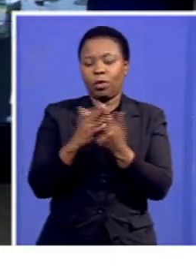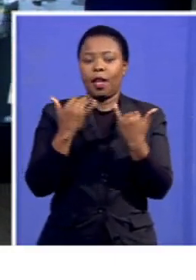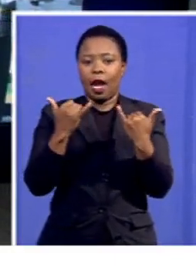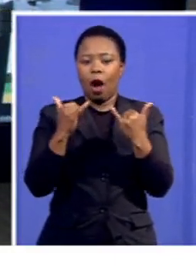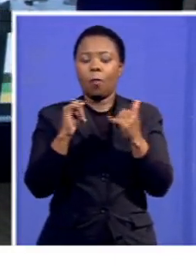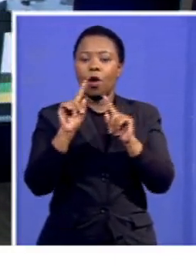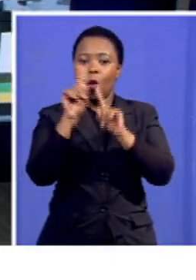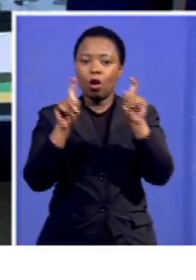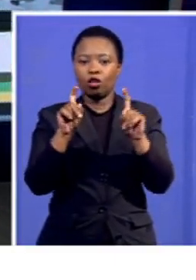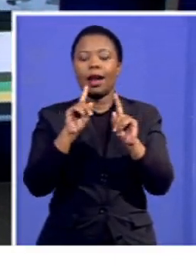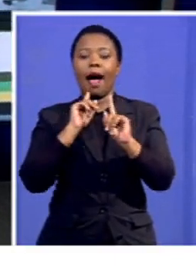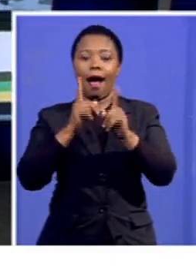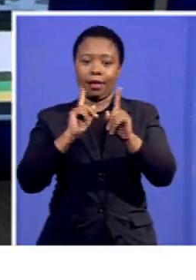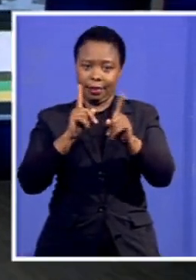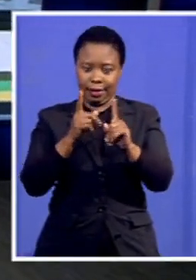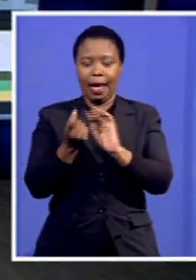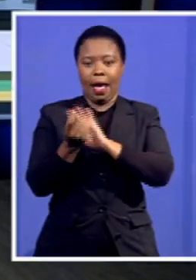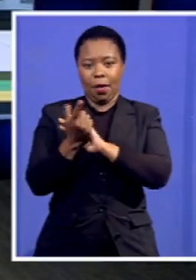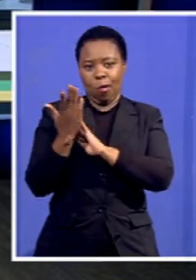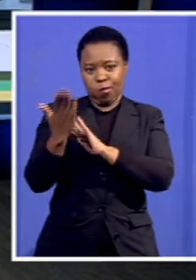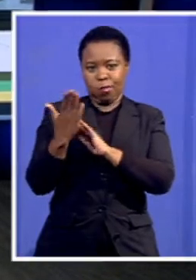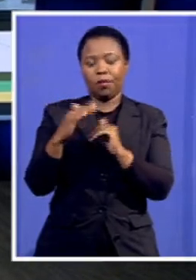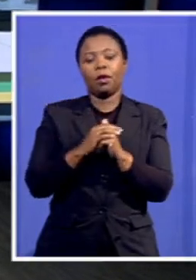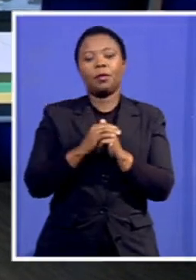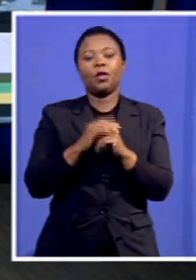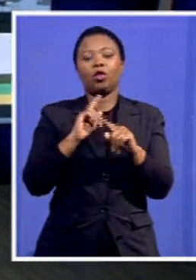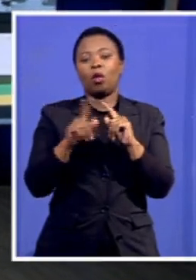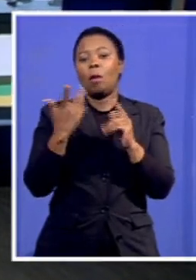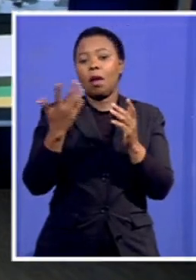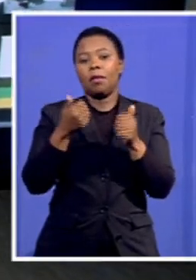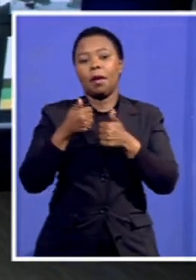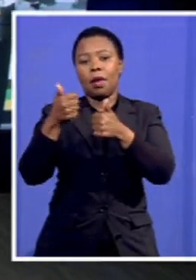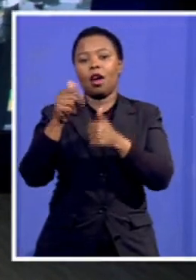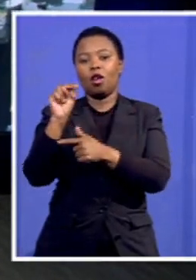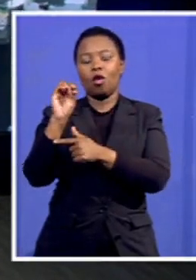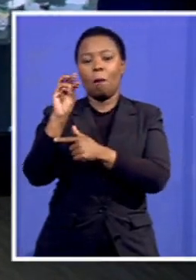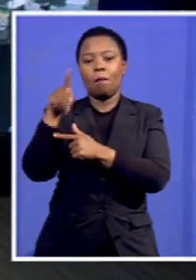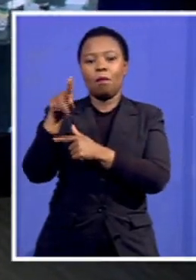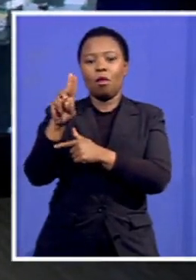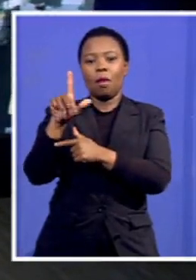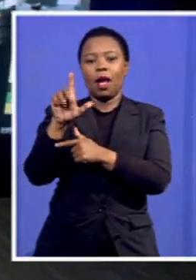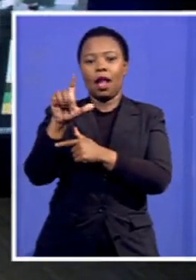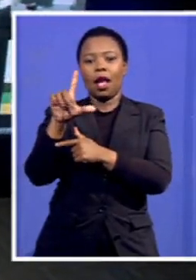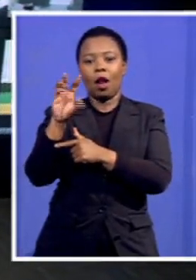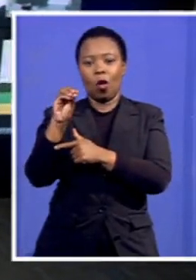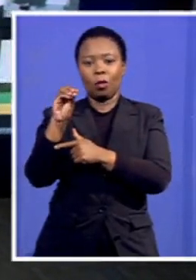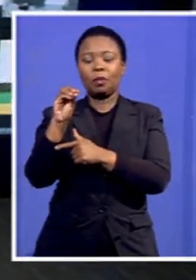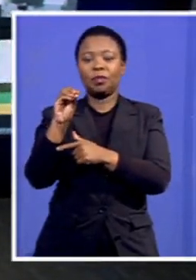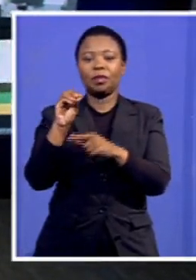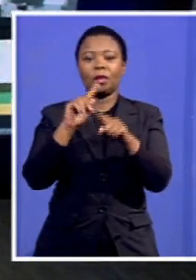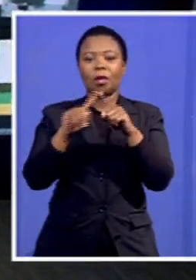and answer session with members of the media I'm sure we will be taking you back to who's watching that for us a bit later on